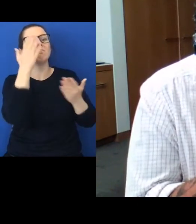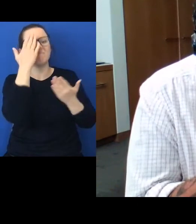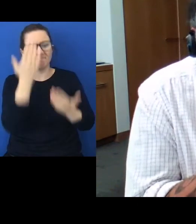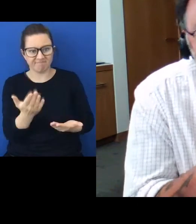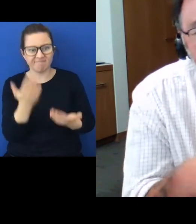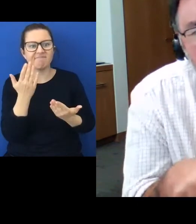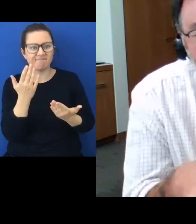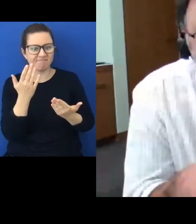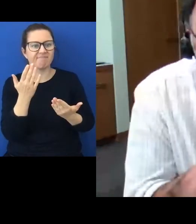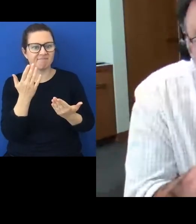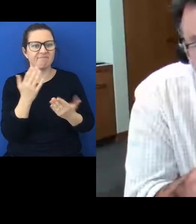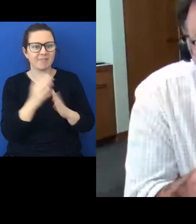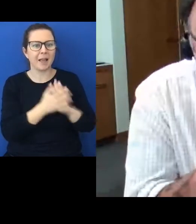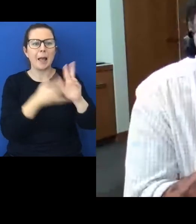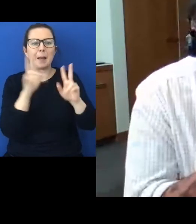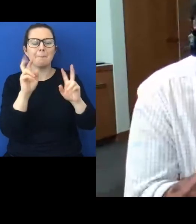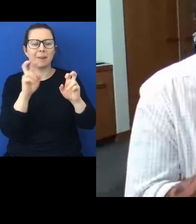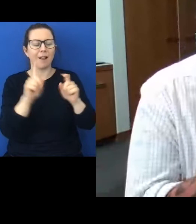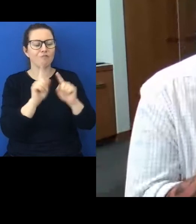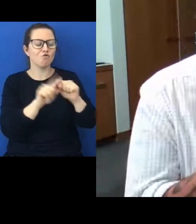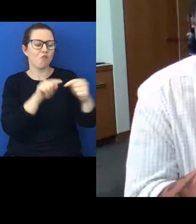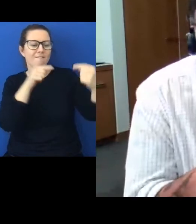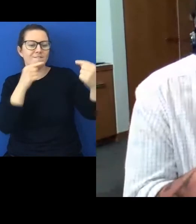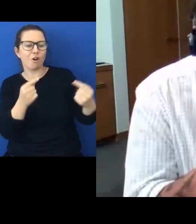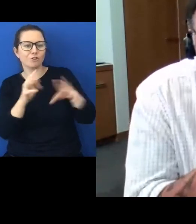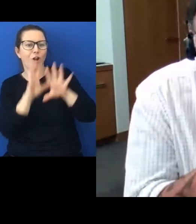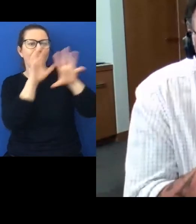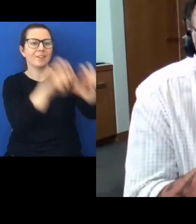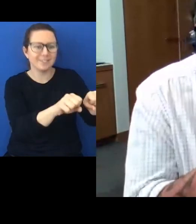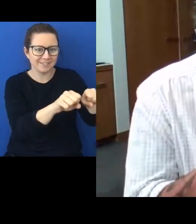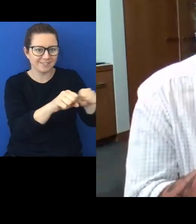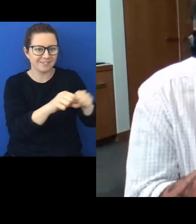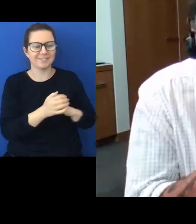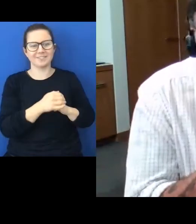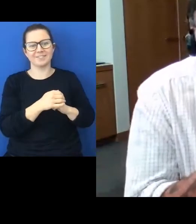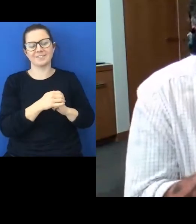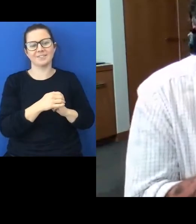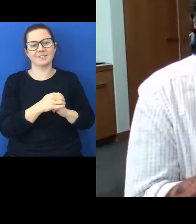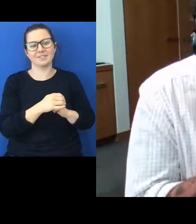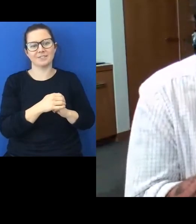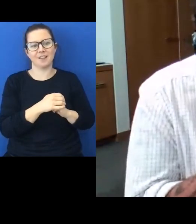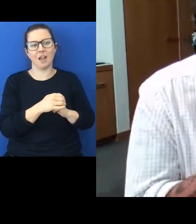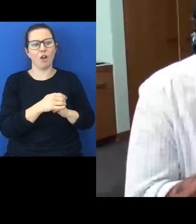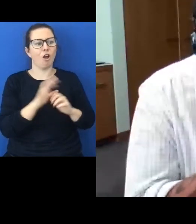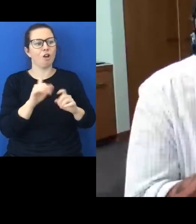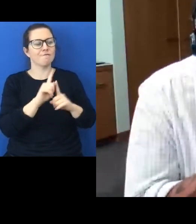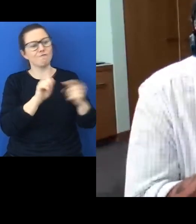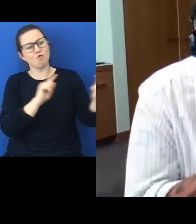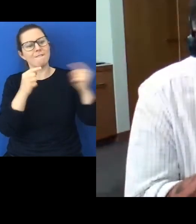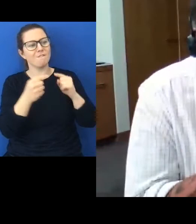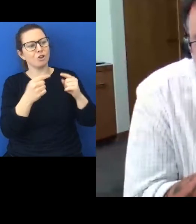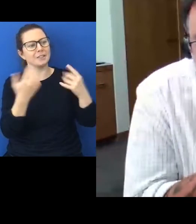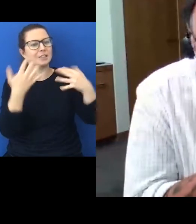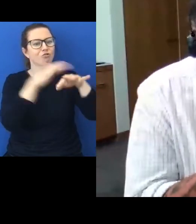in other words you're getting a reverse colonization a reverse assimilation or reverse integration process going on